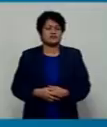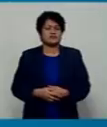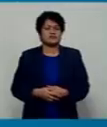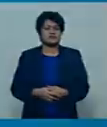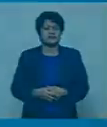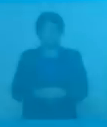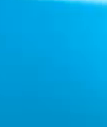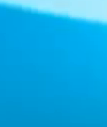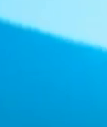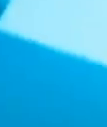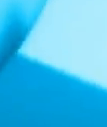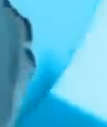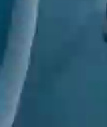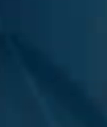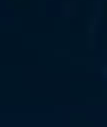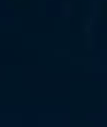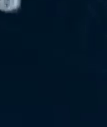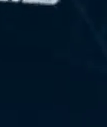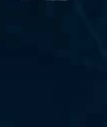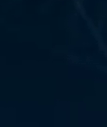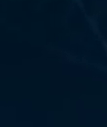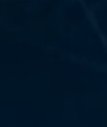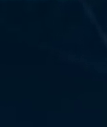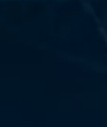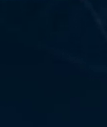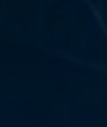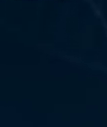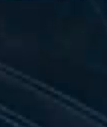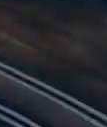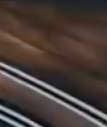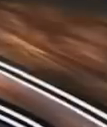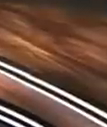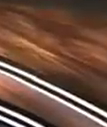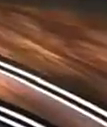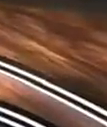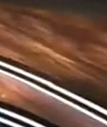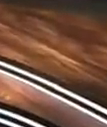From the studios of FBC Suva, Atera Lendua.